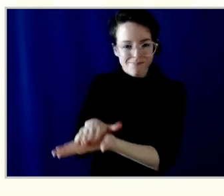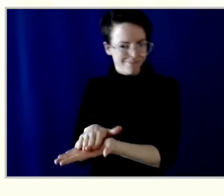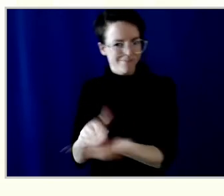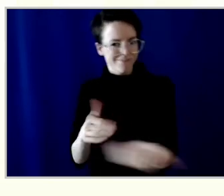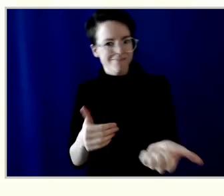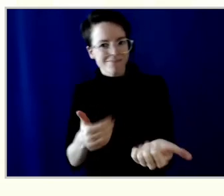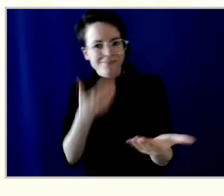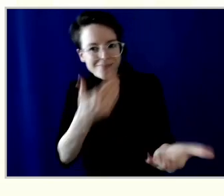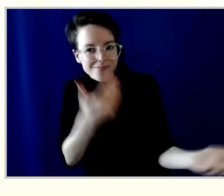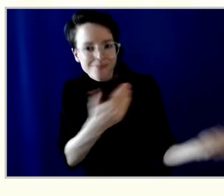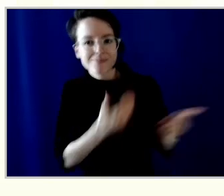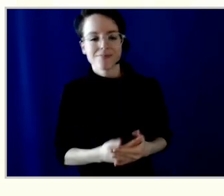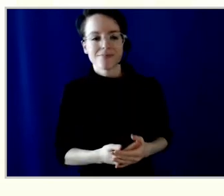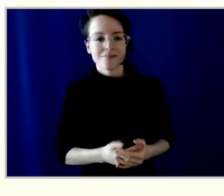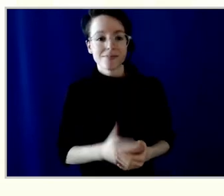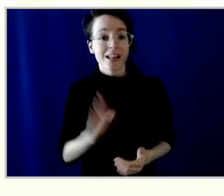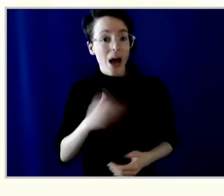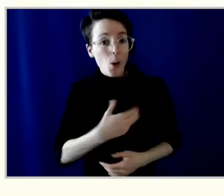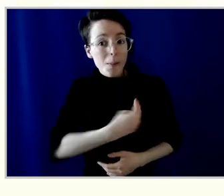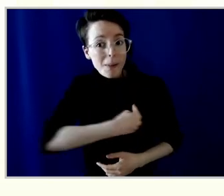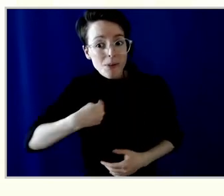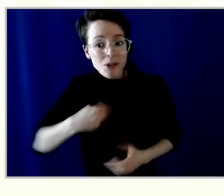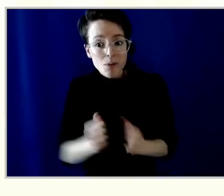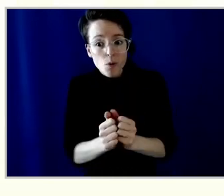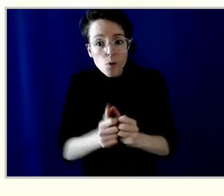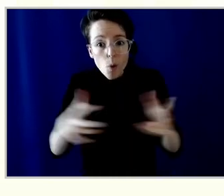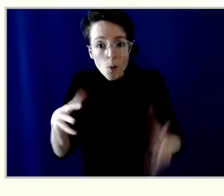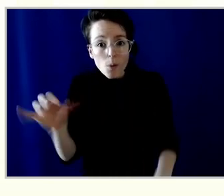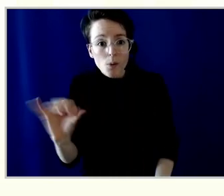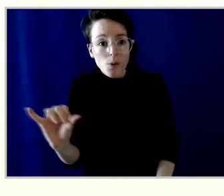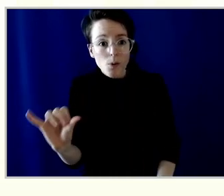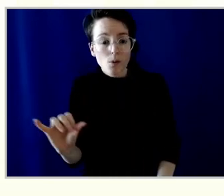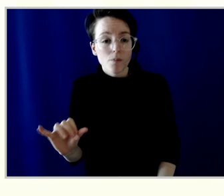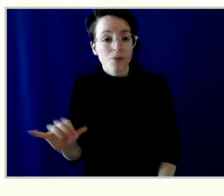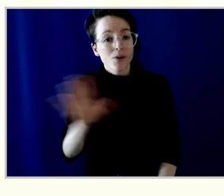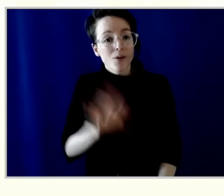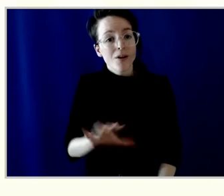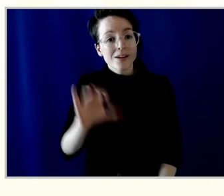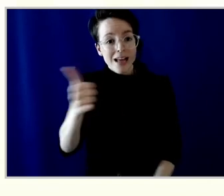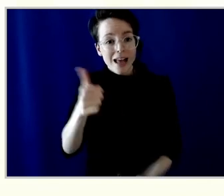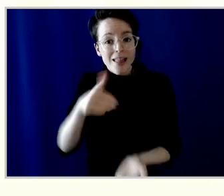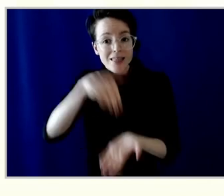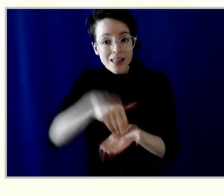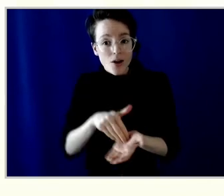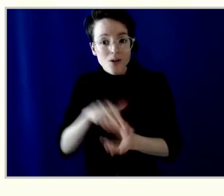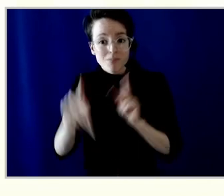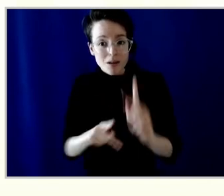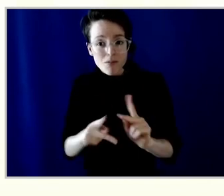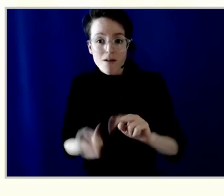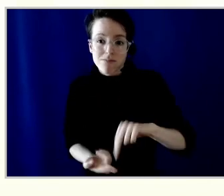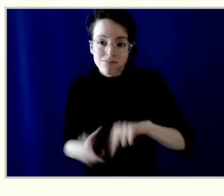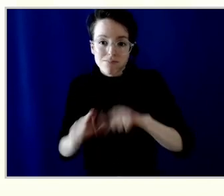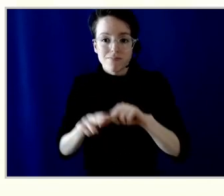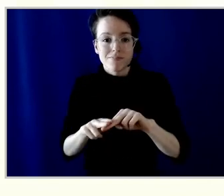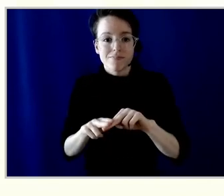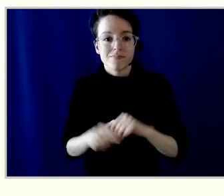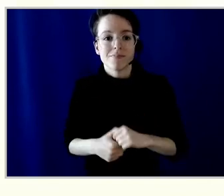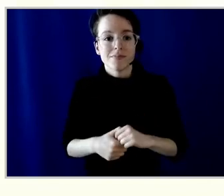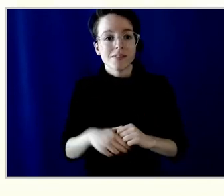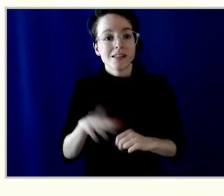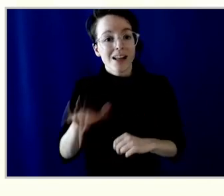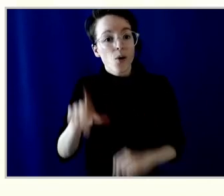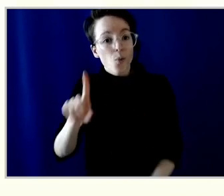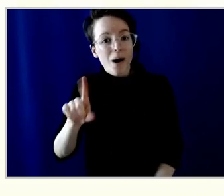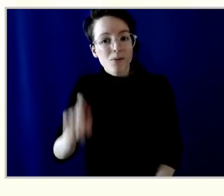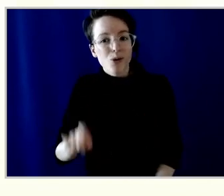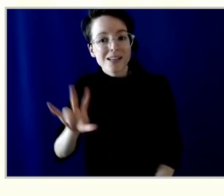membership growth. We increased our membership by nearly 10,000 in 2021. This net growth of 1.75% was